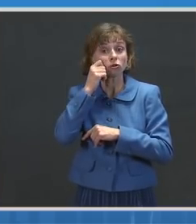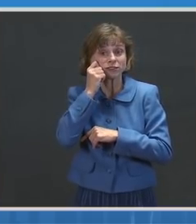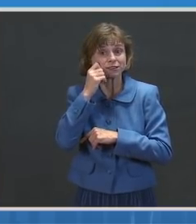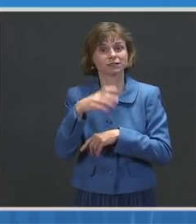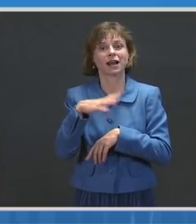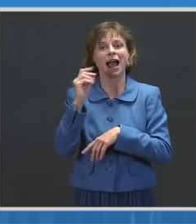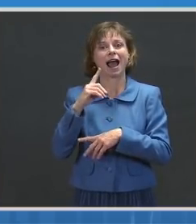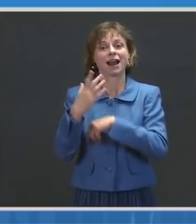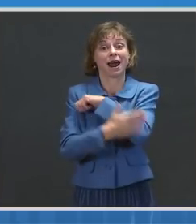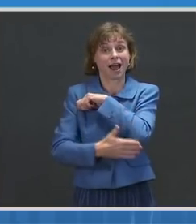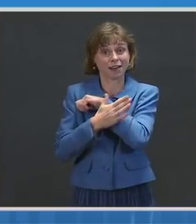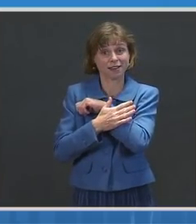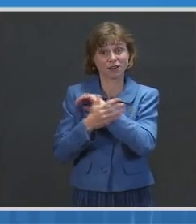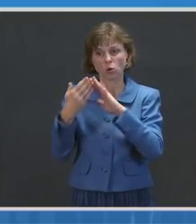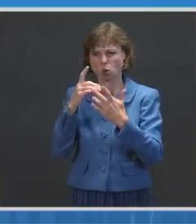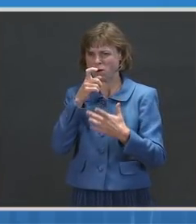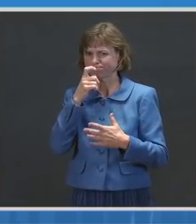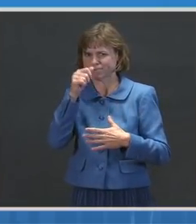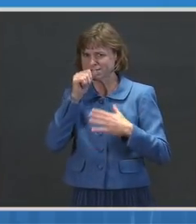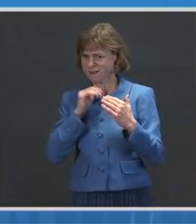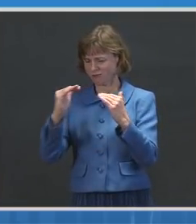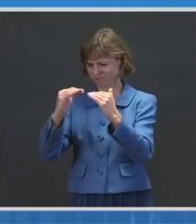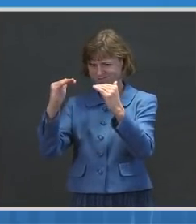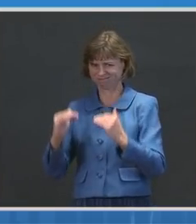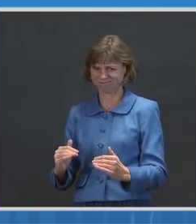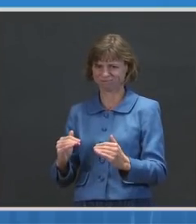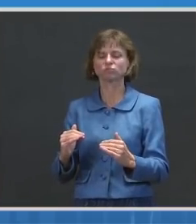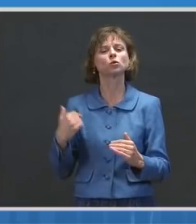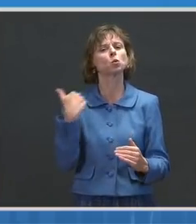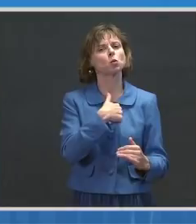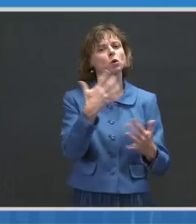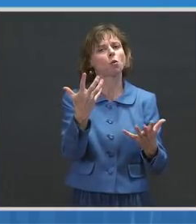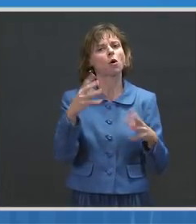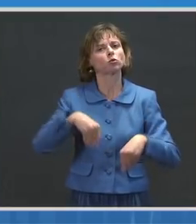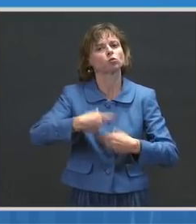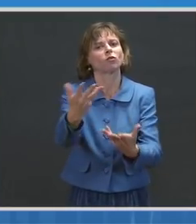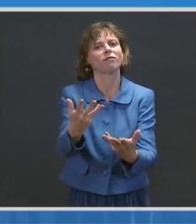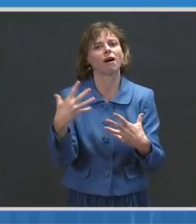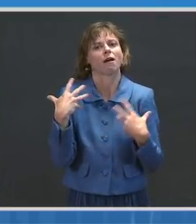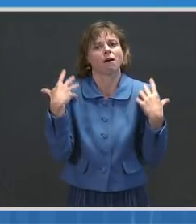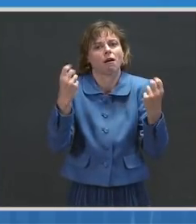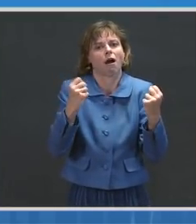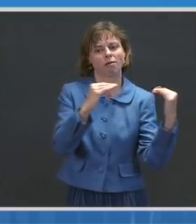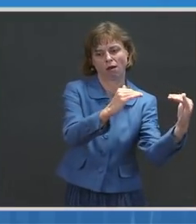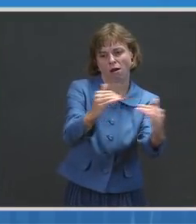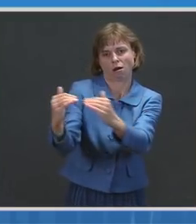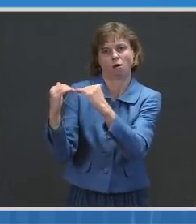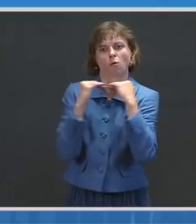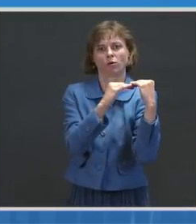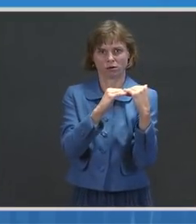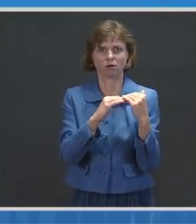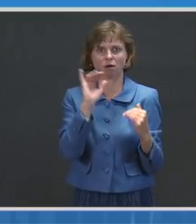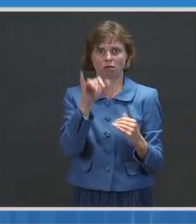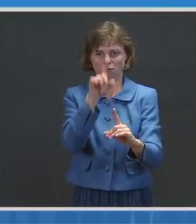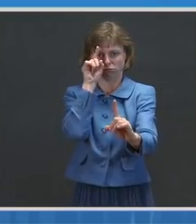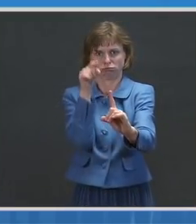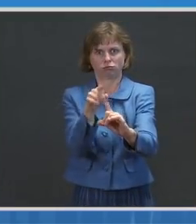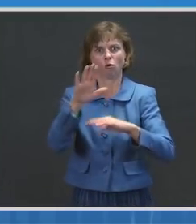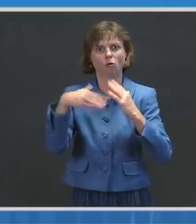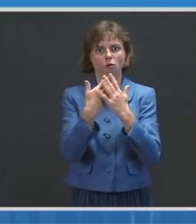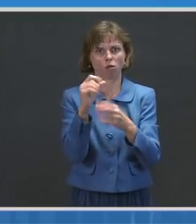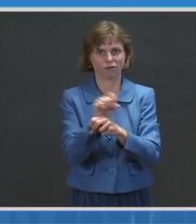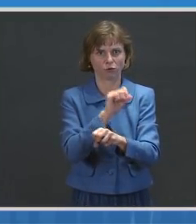Health equity is a cornerstone of all of our work, and we'll be talking more about progress there in upcoming briefings.